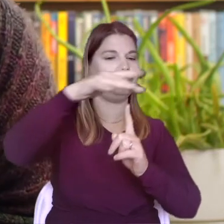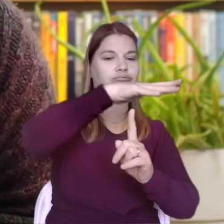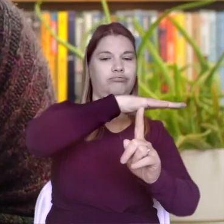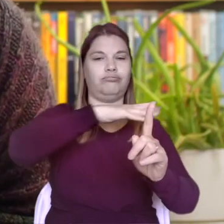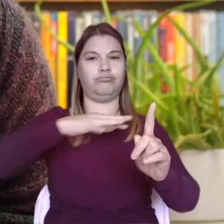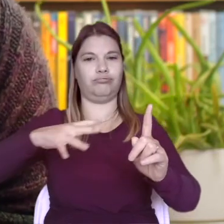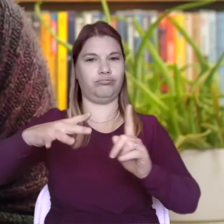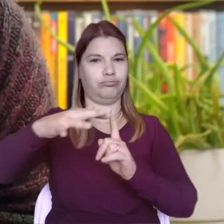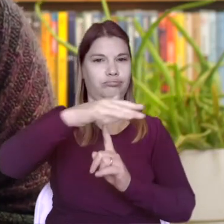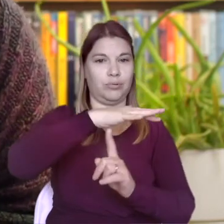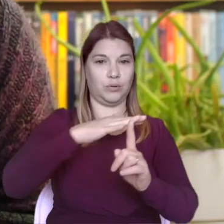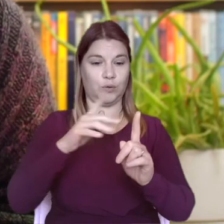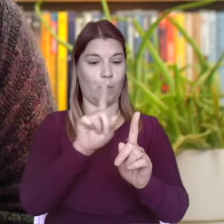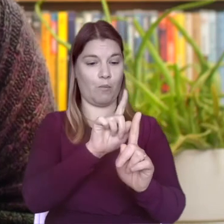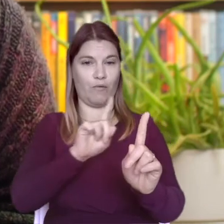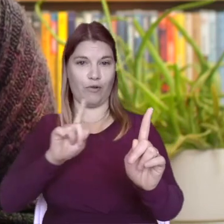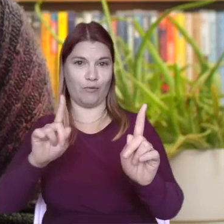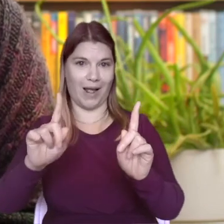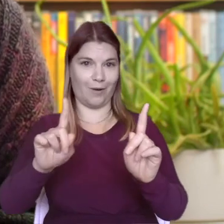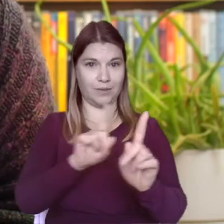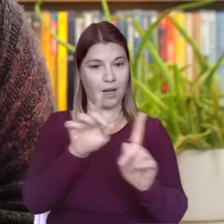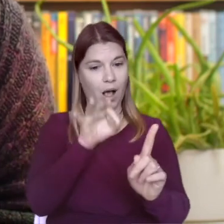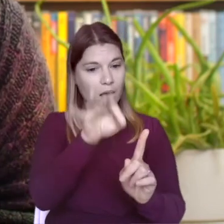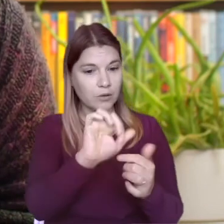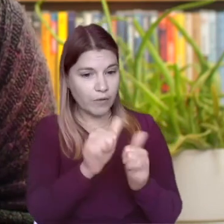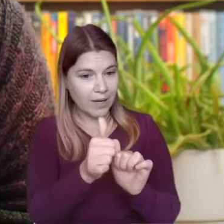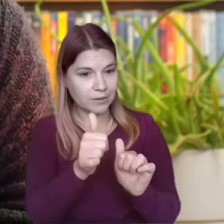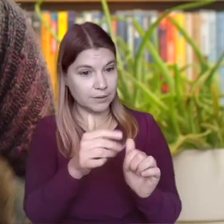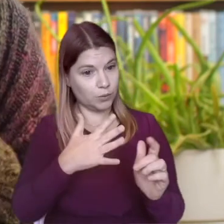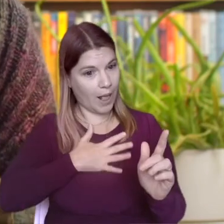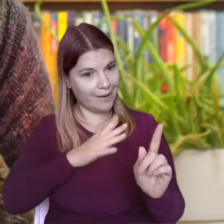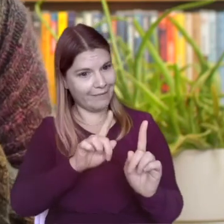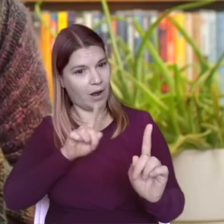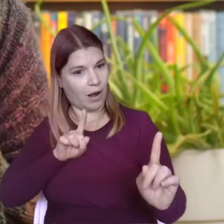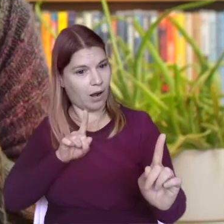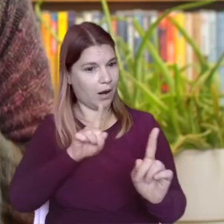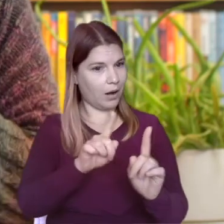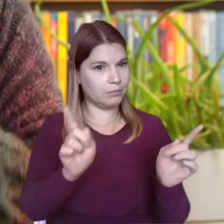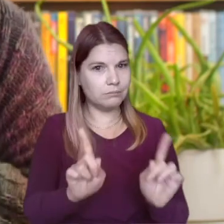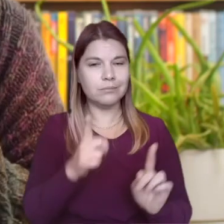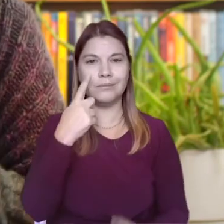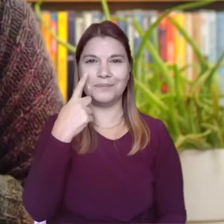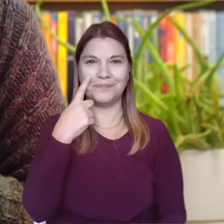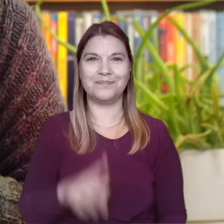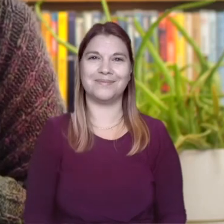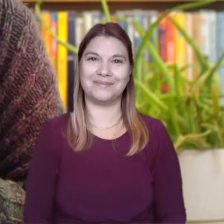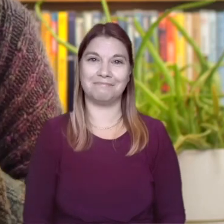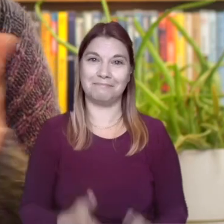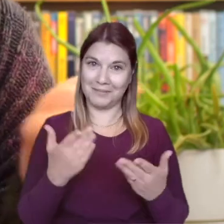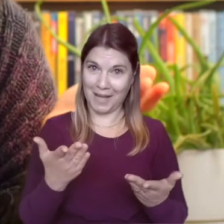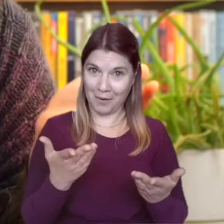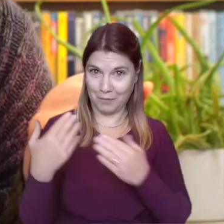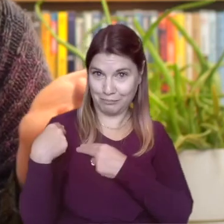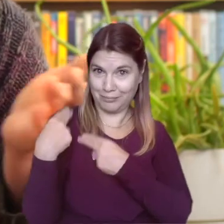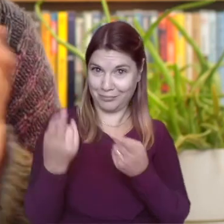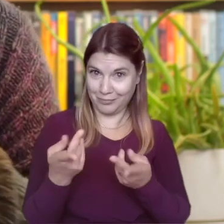works best for you, your friends or family. Great. The rest is up